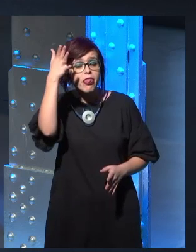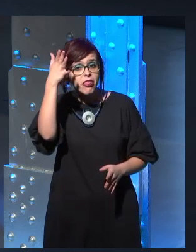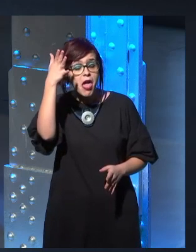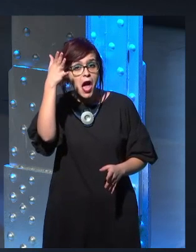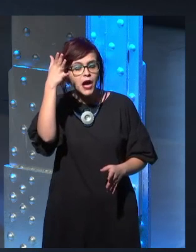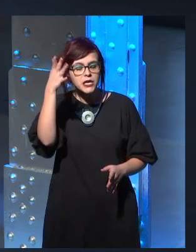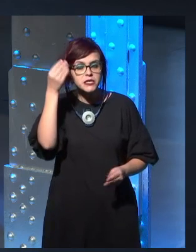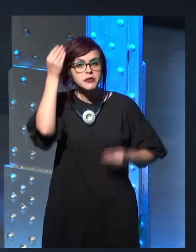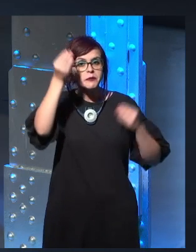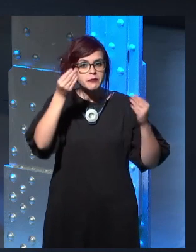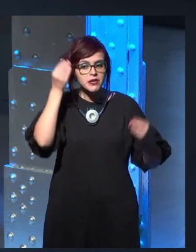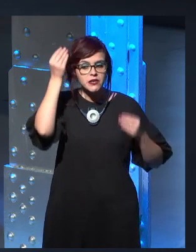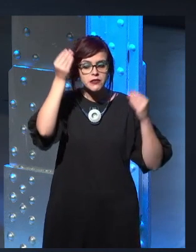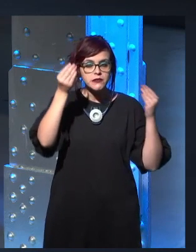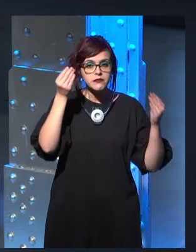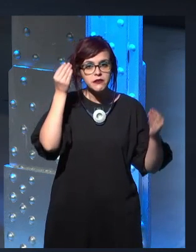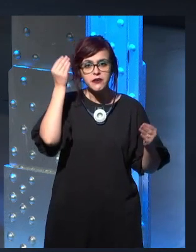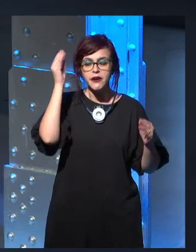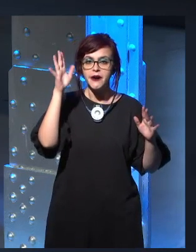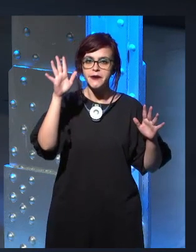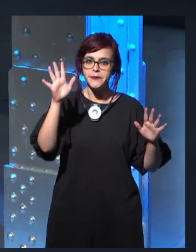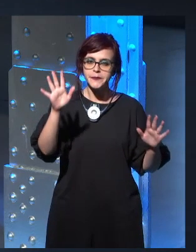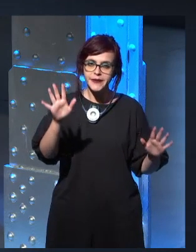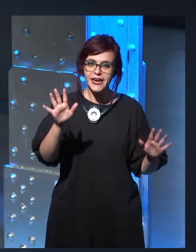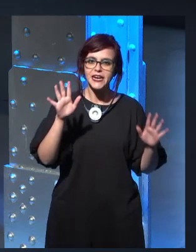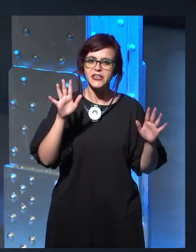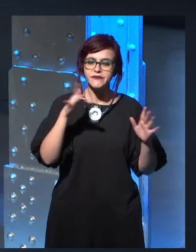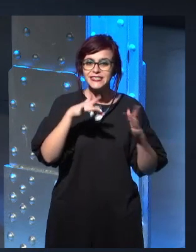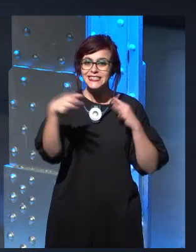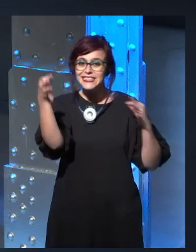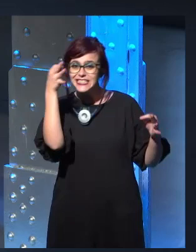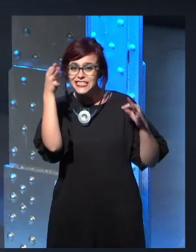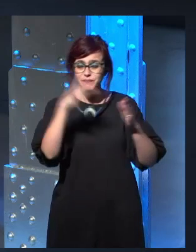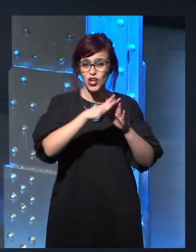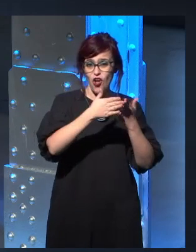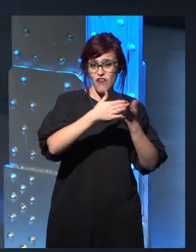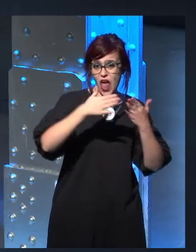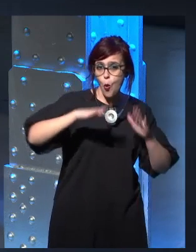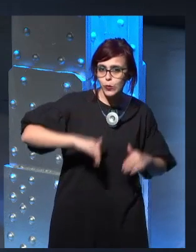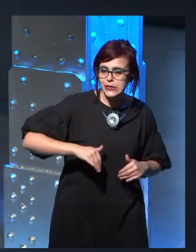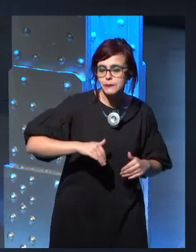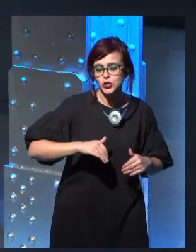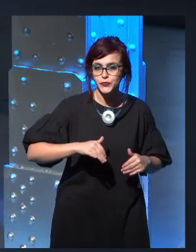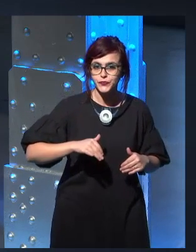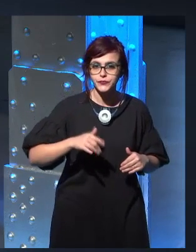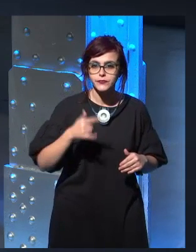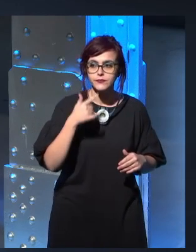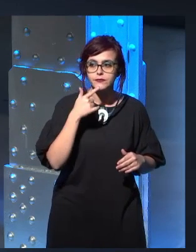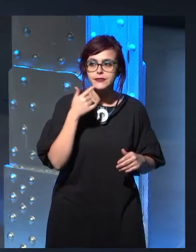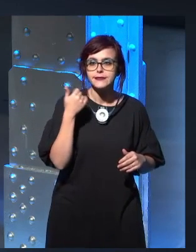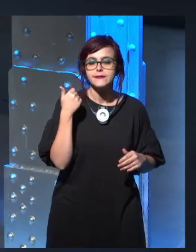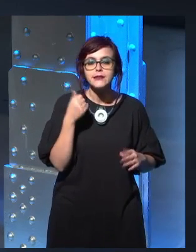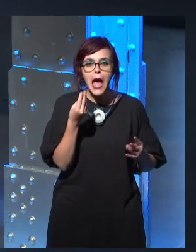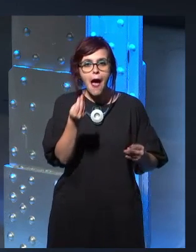But there are things in the latest novels that make you think, well, maybe instead of a new dragon, it'll be a dragon that we